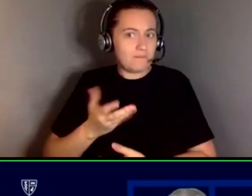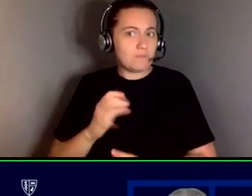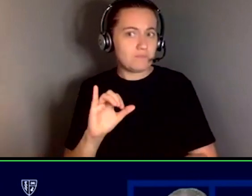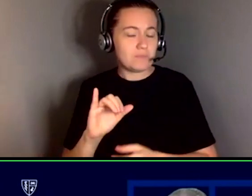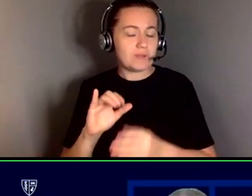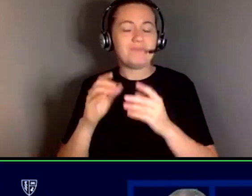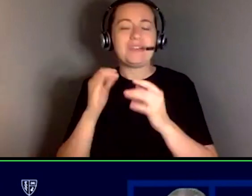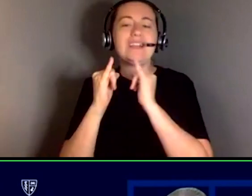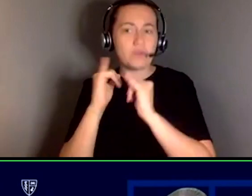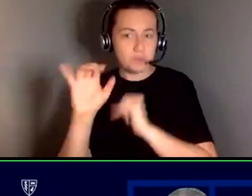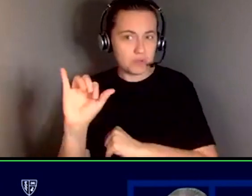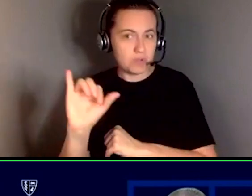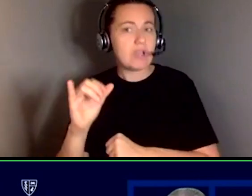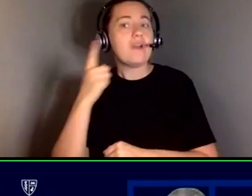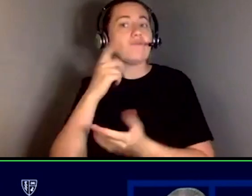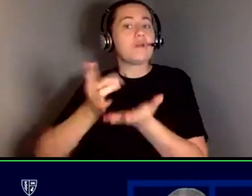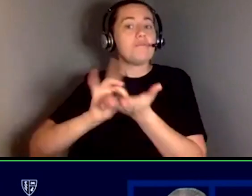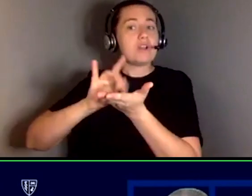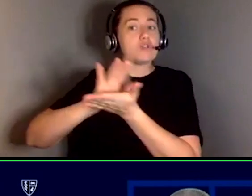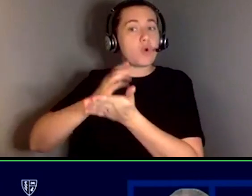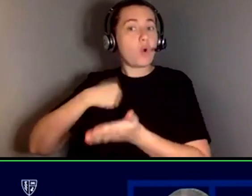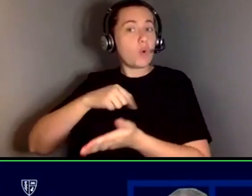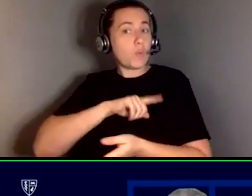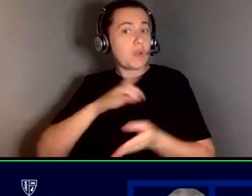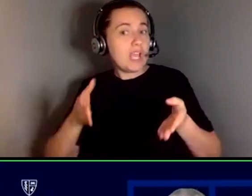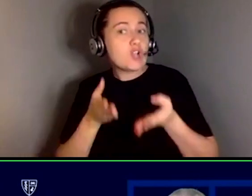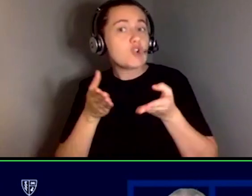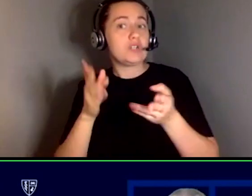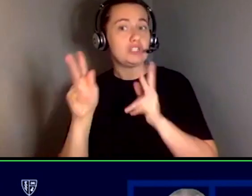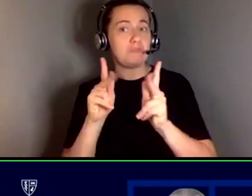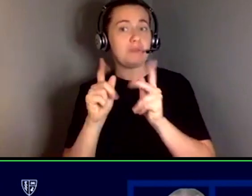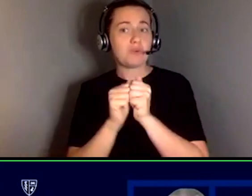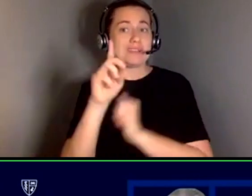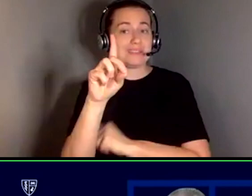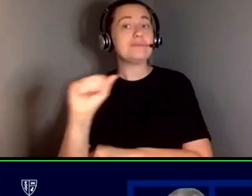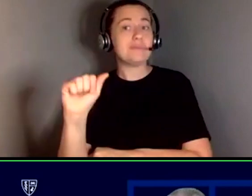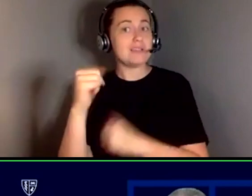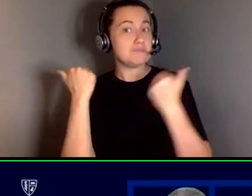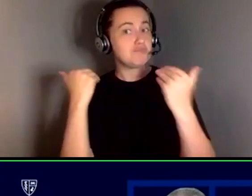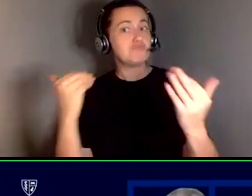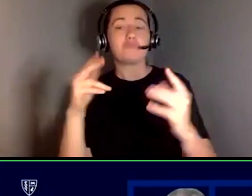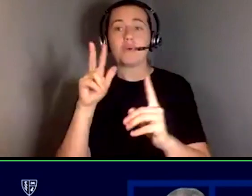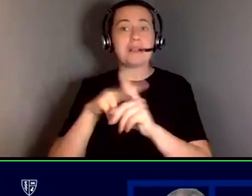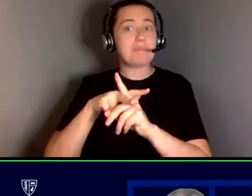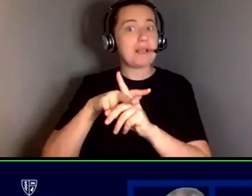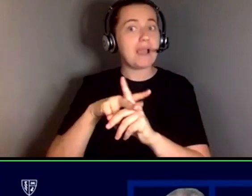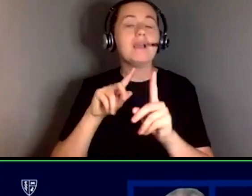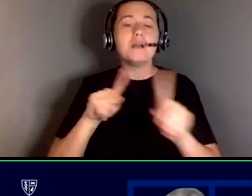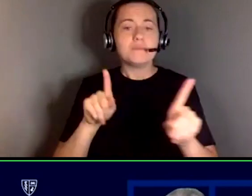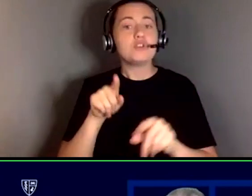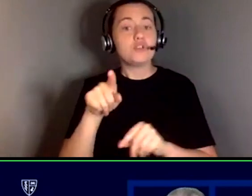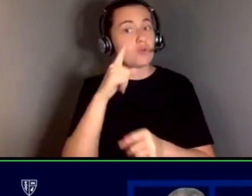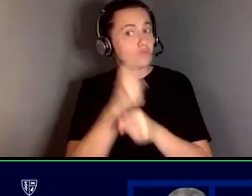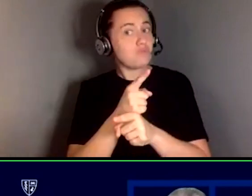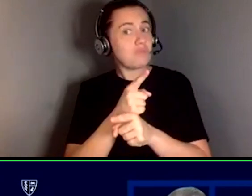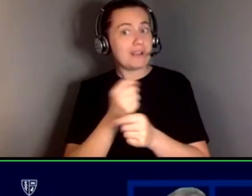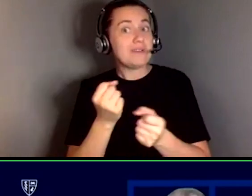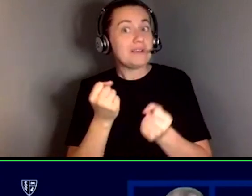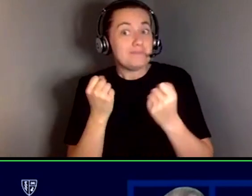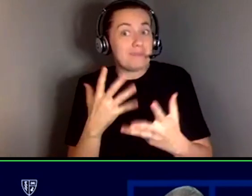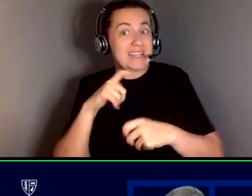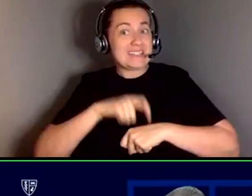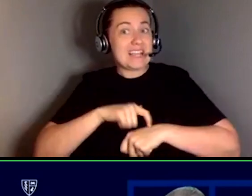um encourage people with disabilities to apply um but you're absolutely right a lot of times they don't